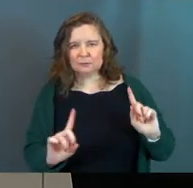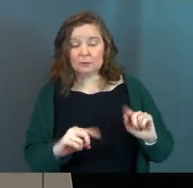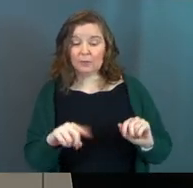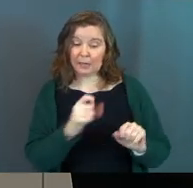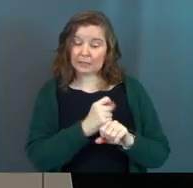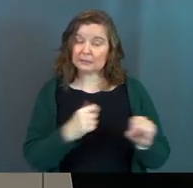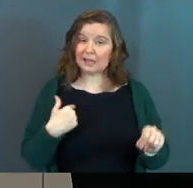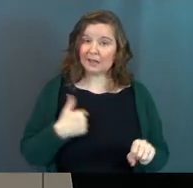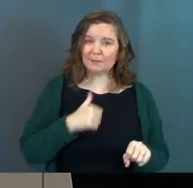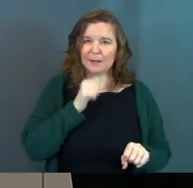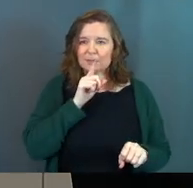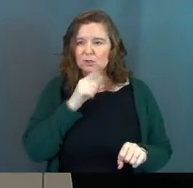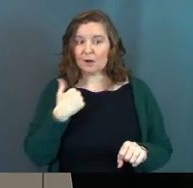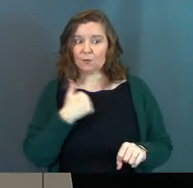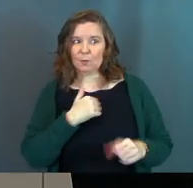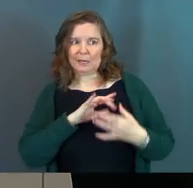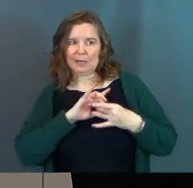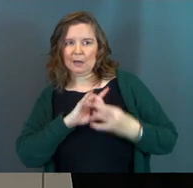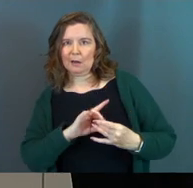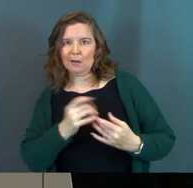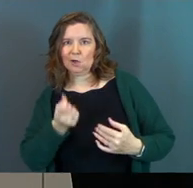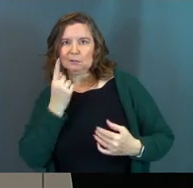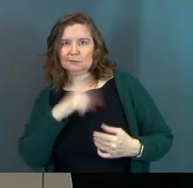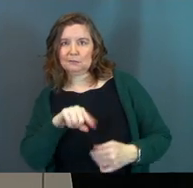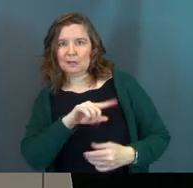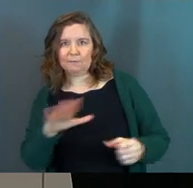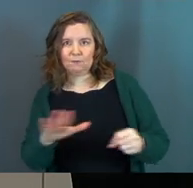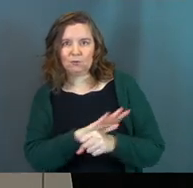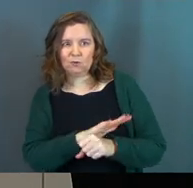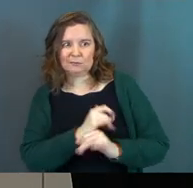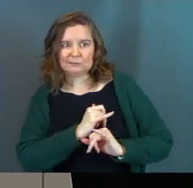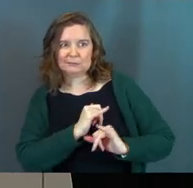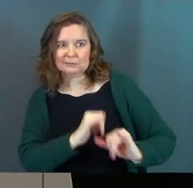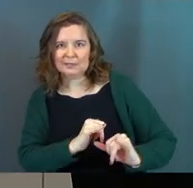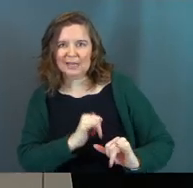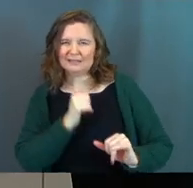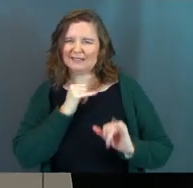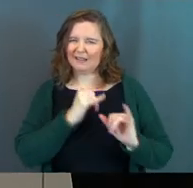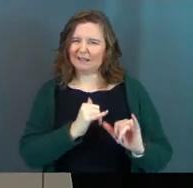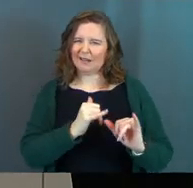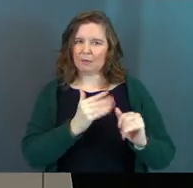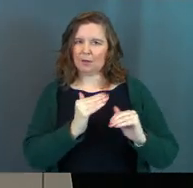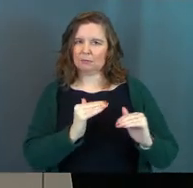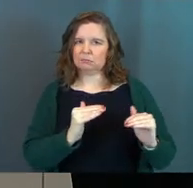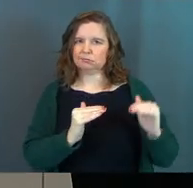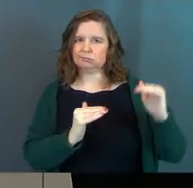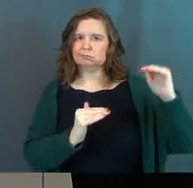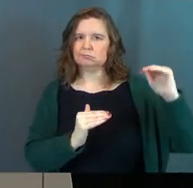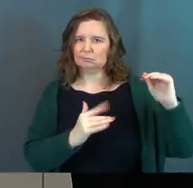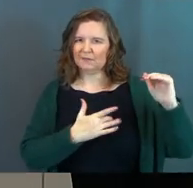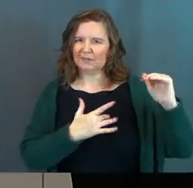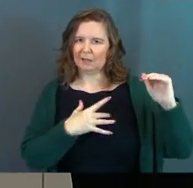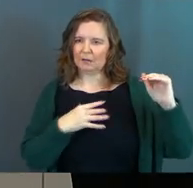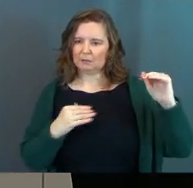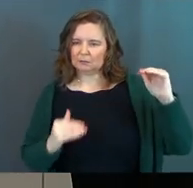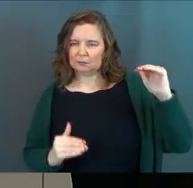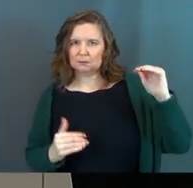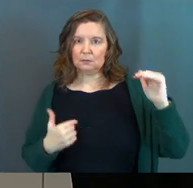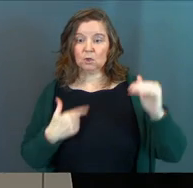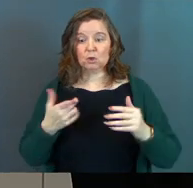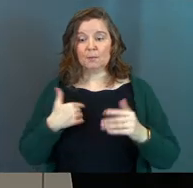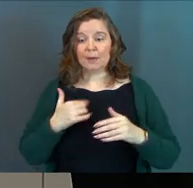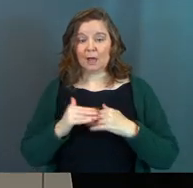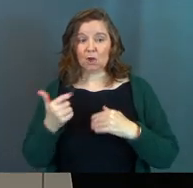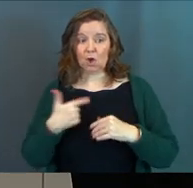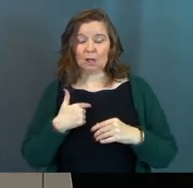They can save us but I don't know if we can relate to them. They're not one of us. They feel like they're outside. Like